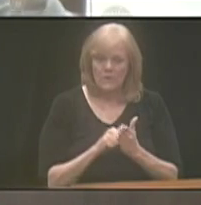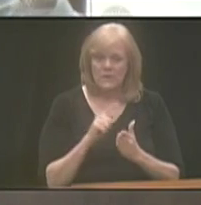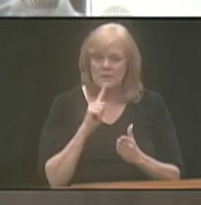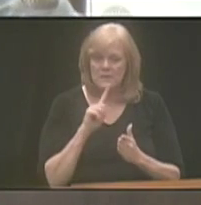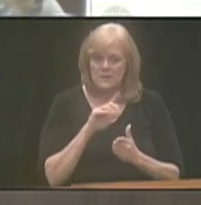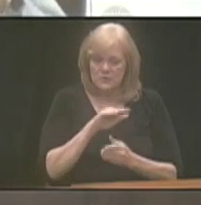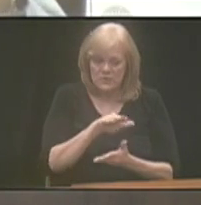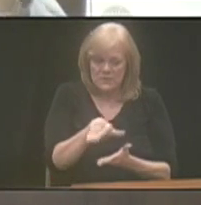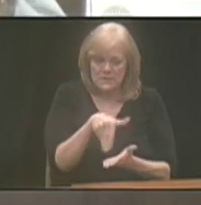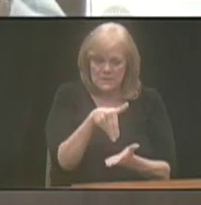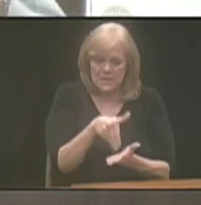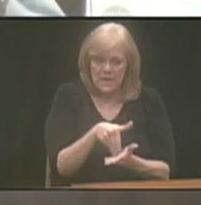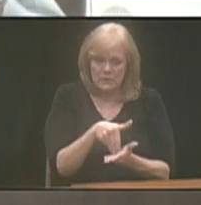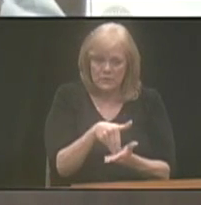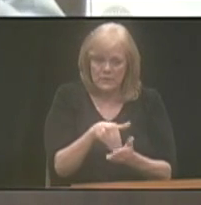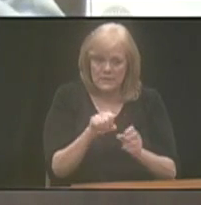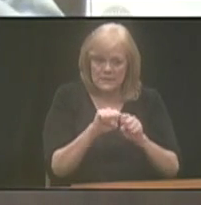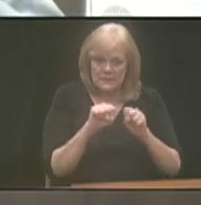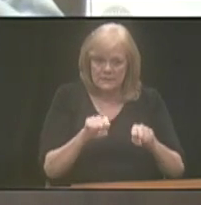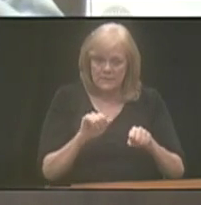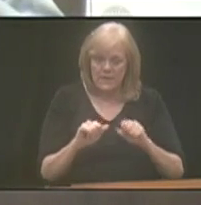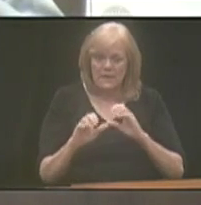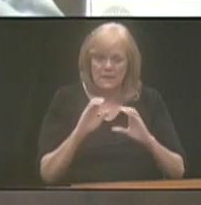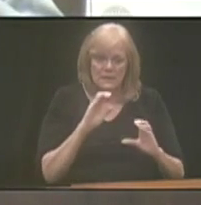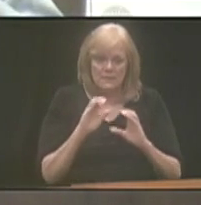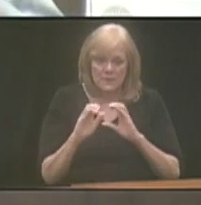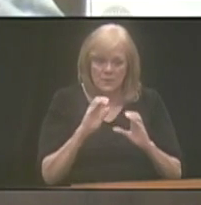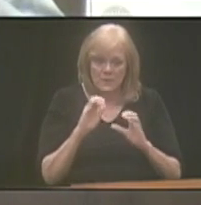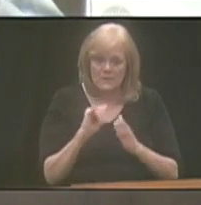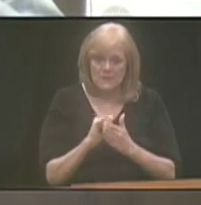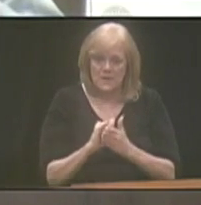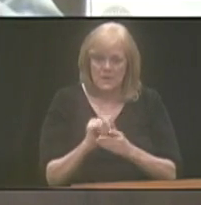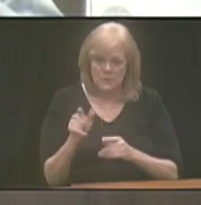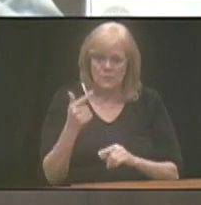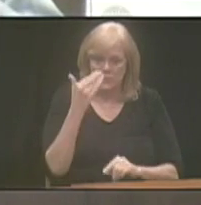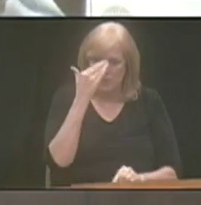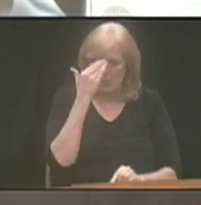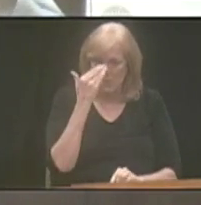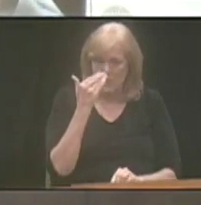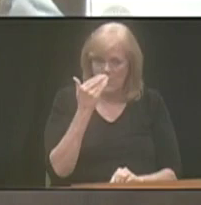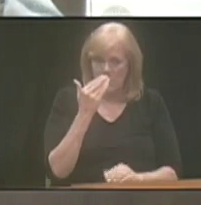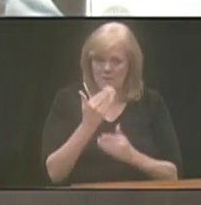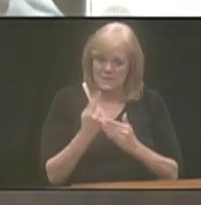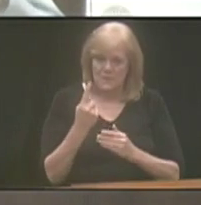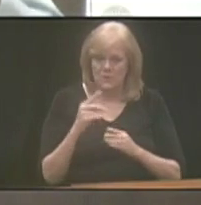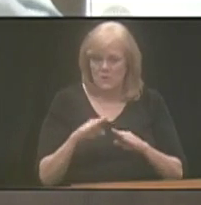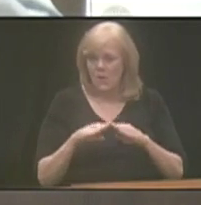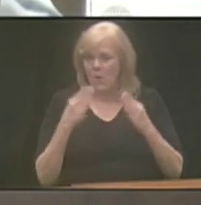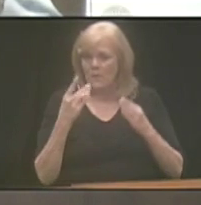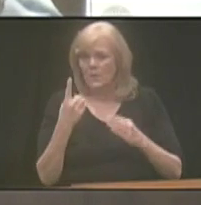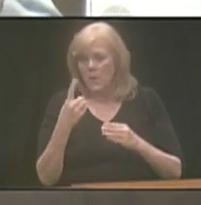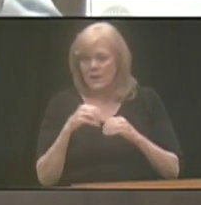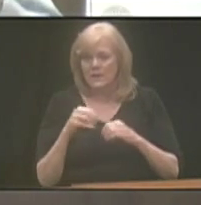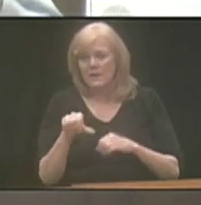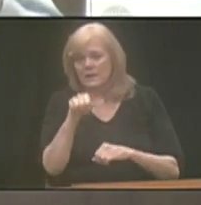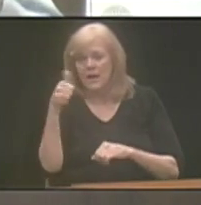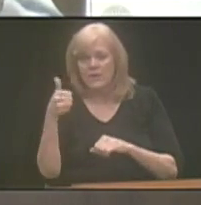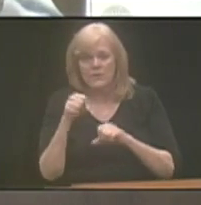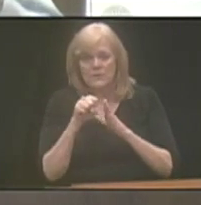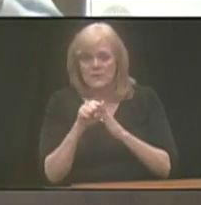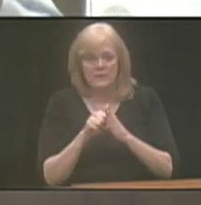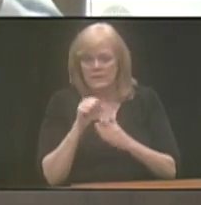there a central like system that communicates so that you know that, you know, if someone's opened one in another state that